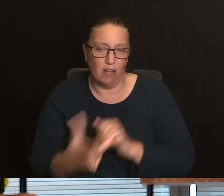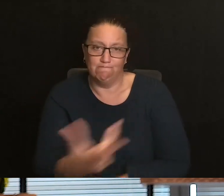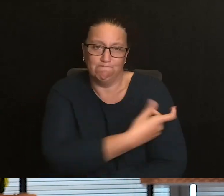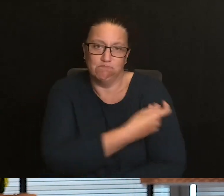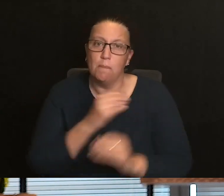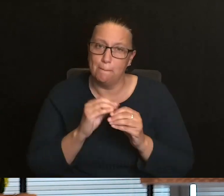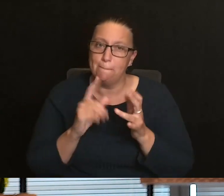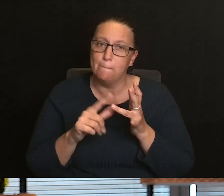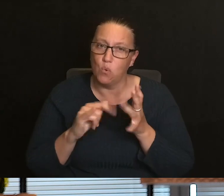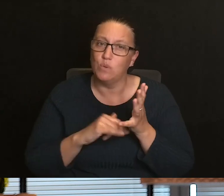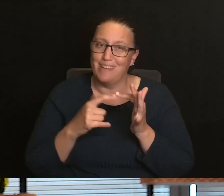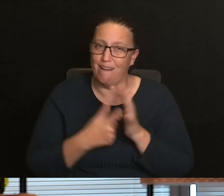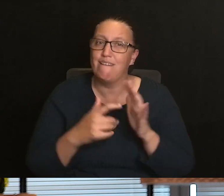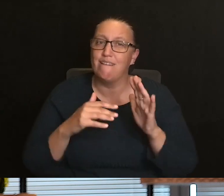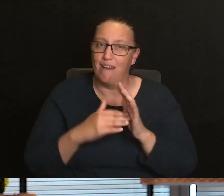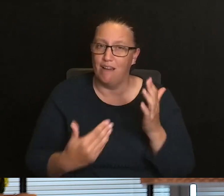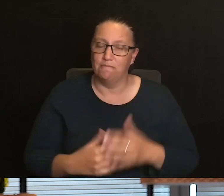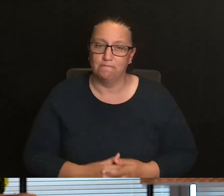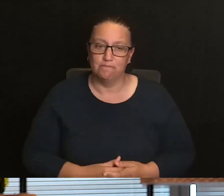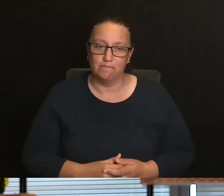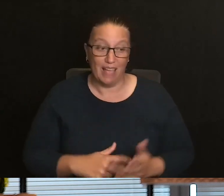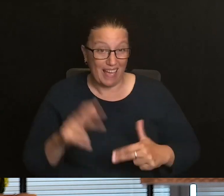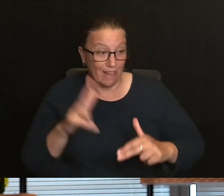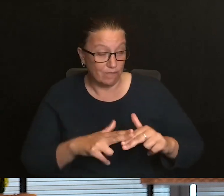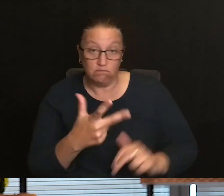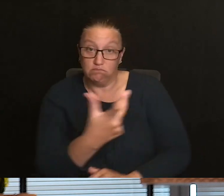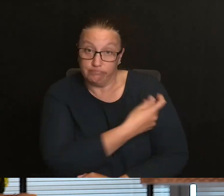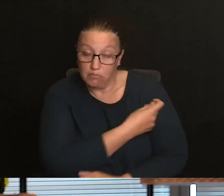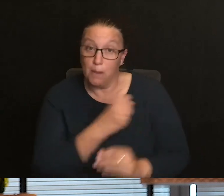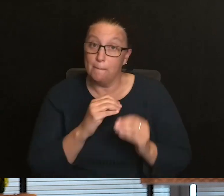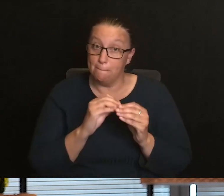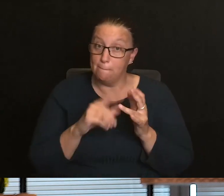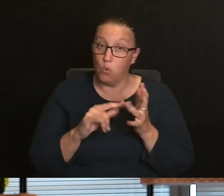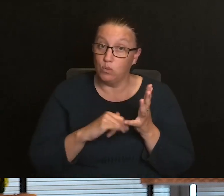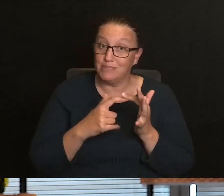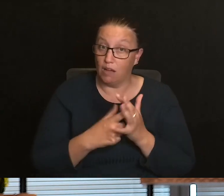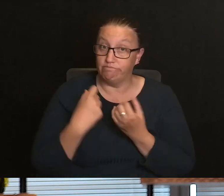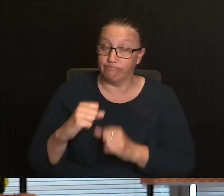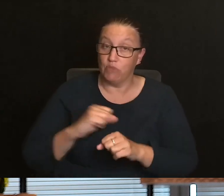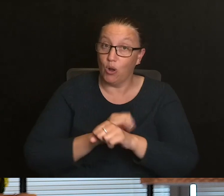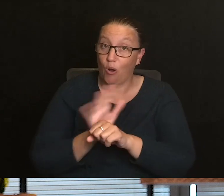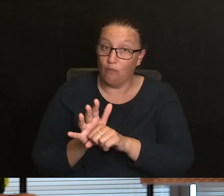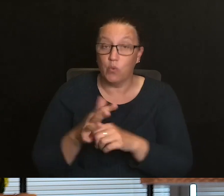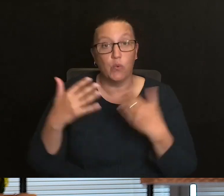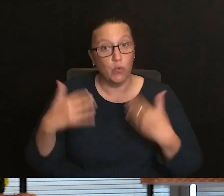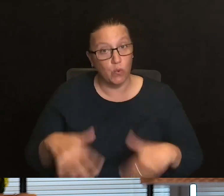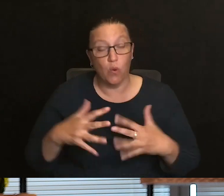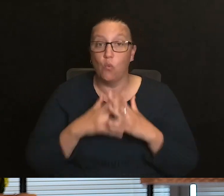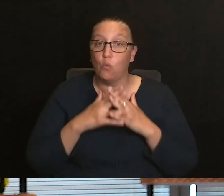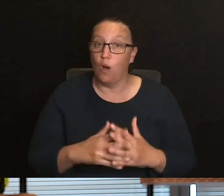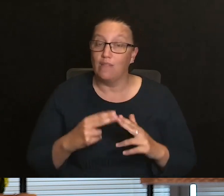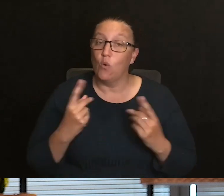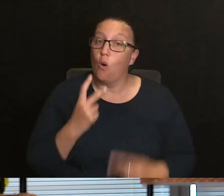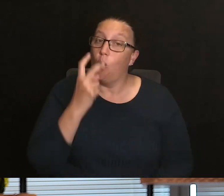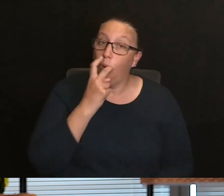against severe illness from COVID-19 following a booster dose is most beneficial for older people and those with medical risk